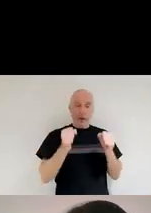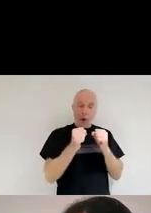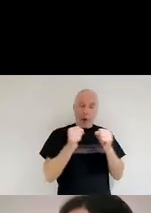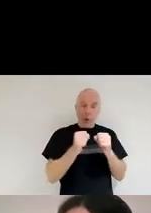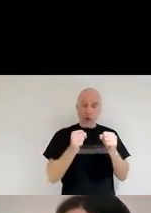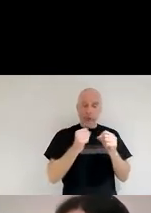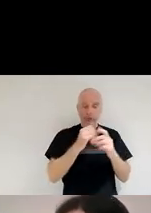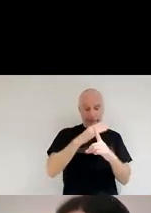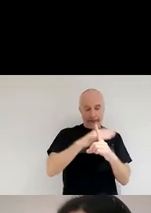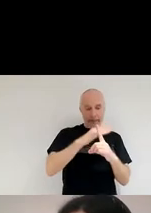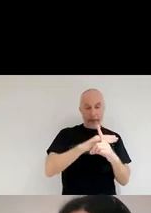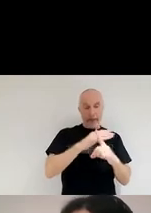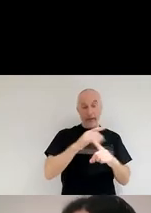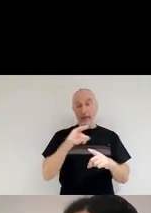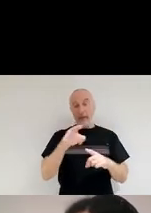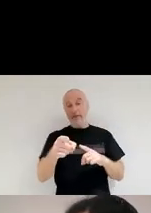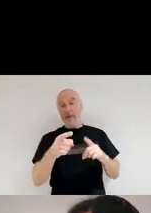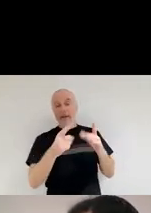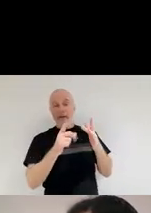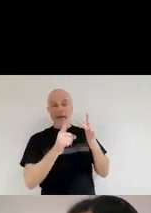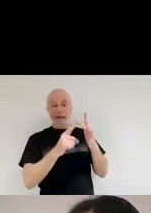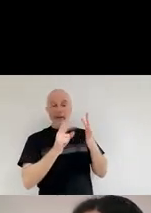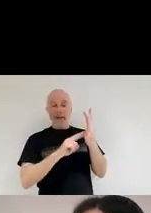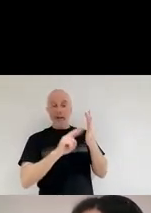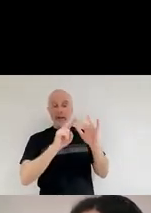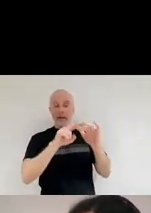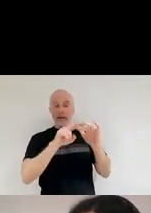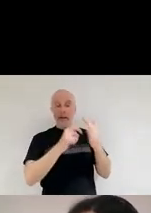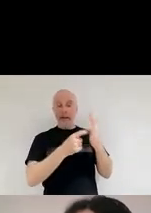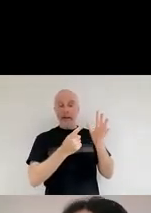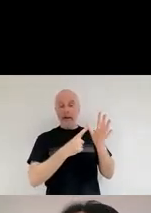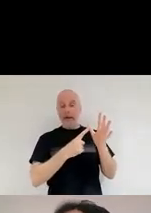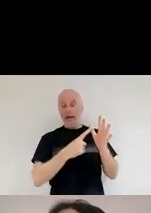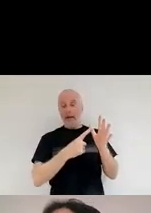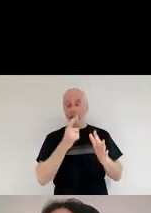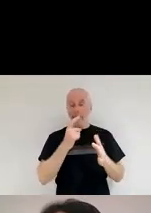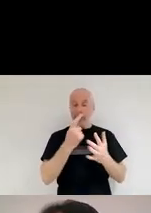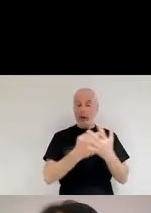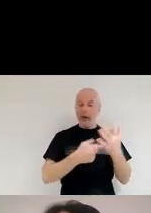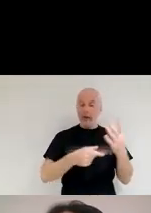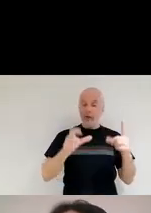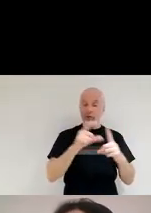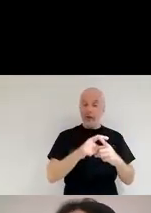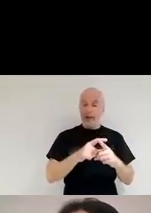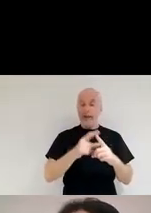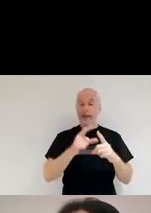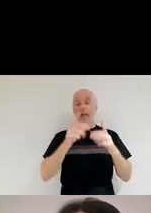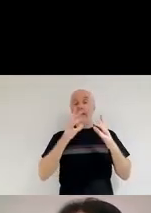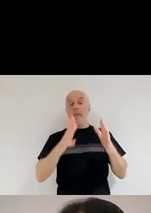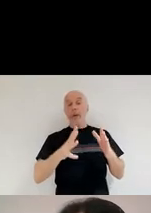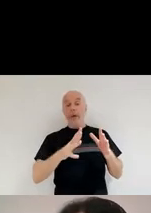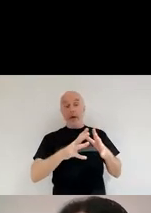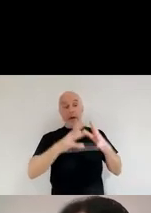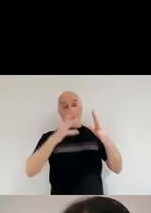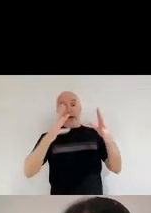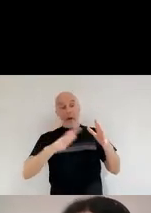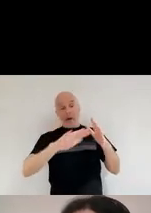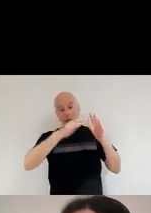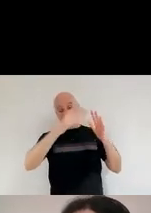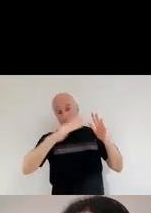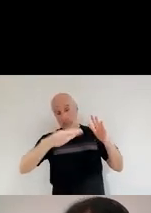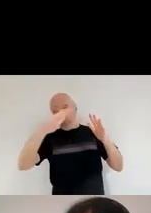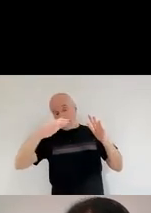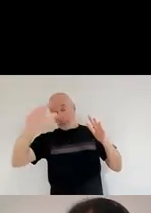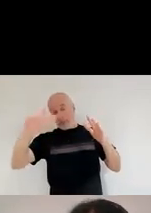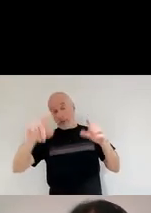the infrared. It's still slightly bigger than the infrared we were talking, that was near infrared, but in the far infrared, that is the type of light